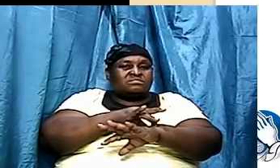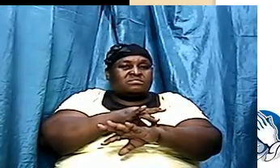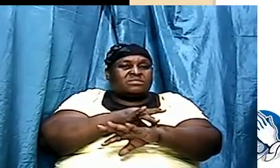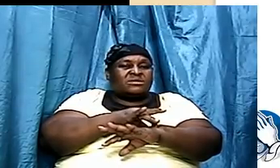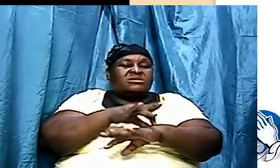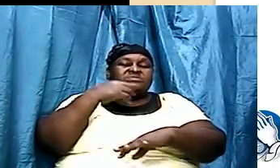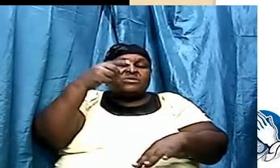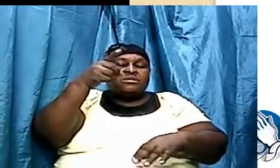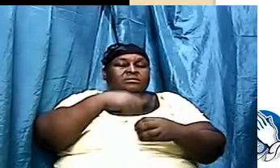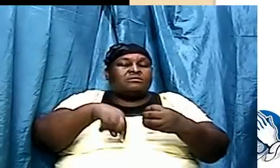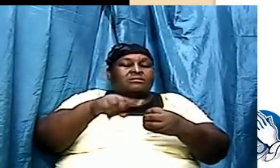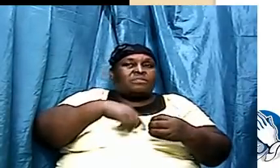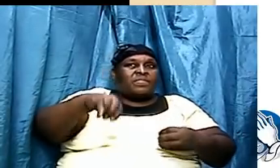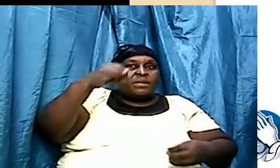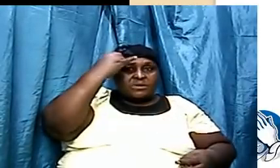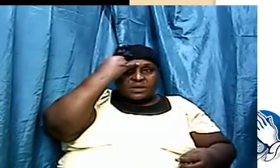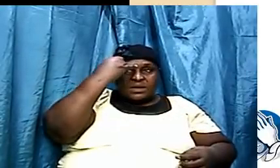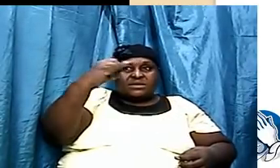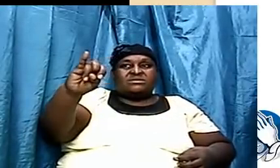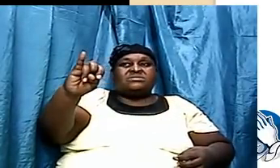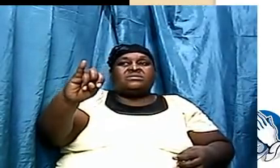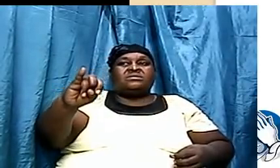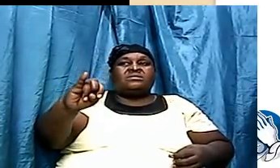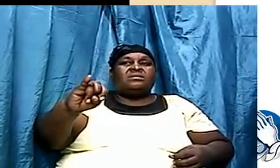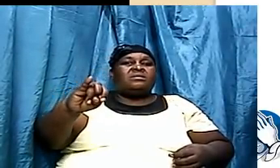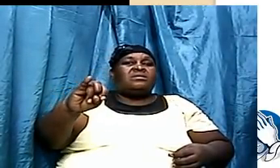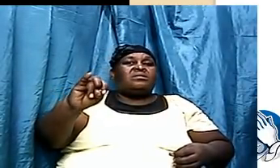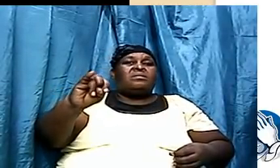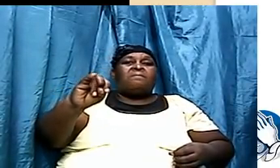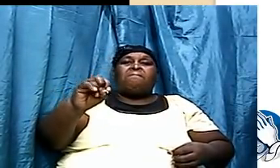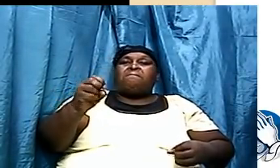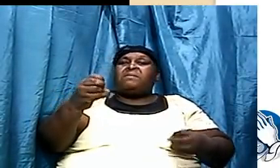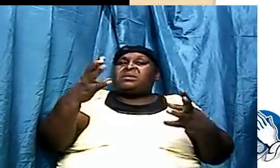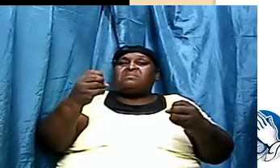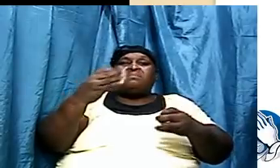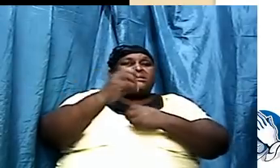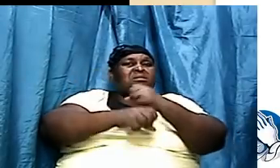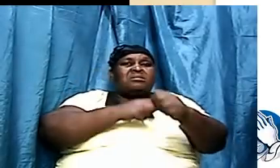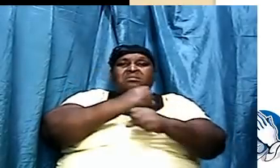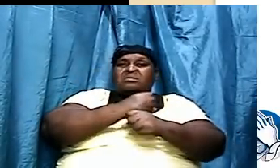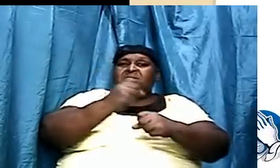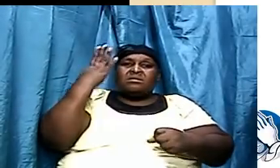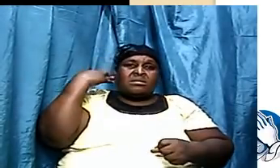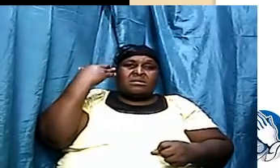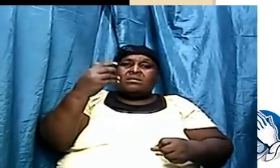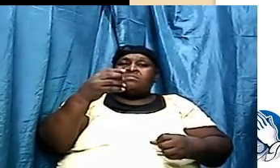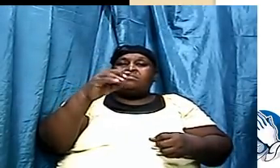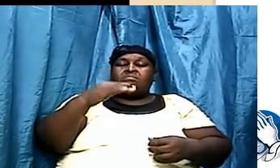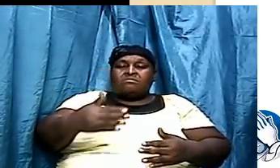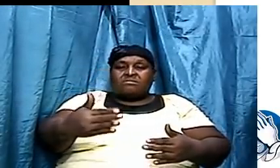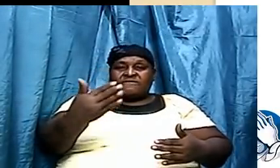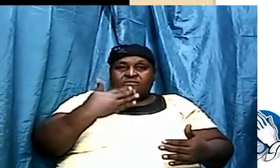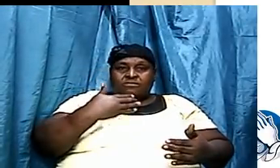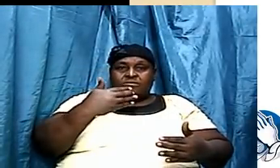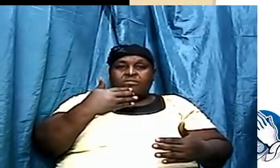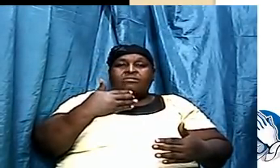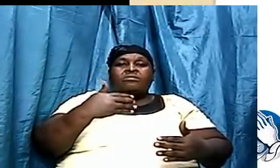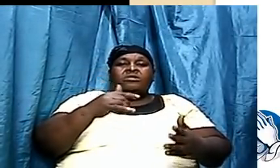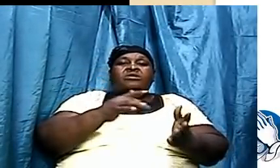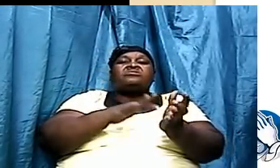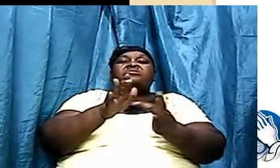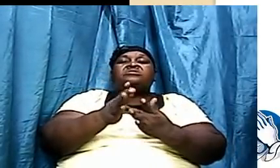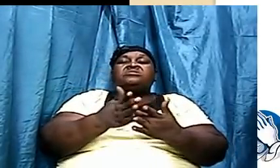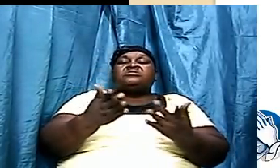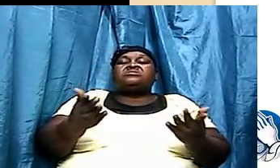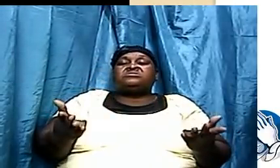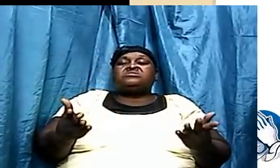Isaiah which was hundreds of years before Christ came on the scene. Now I said before, Christopher Columbus believed